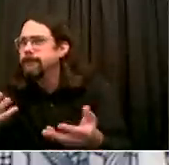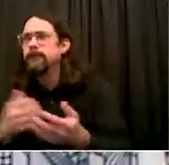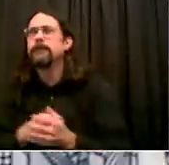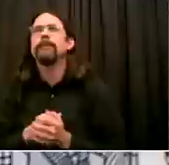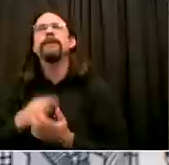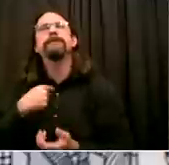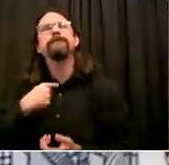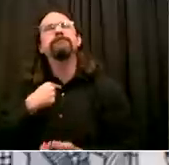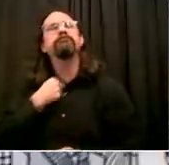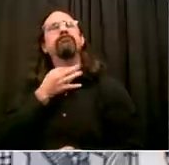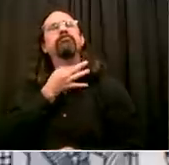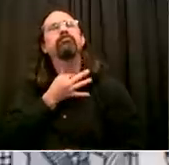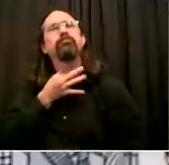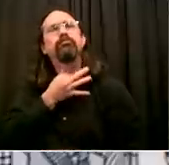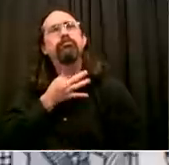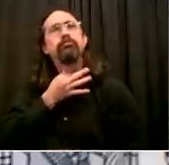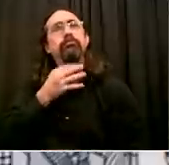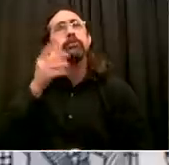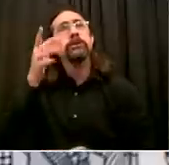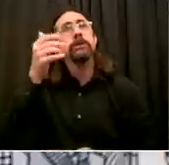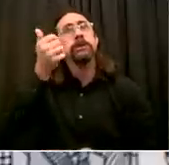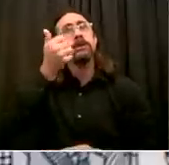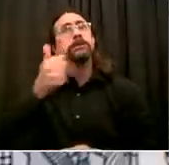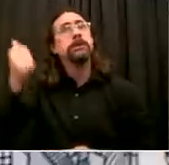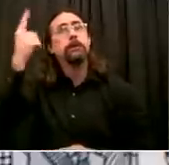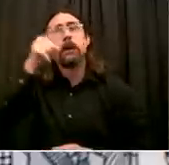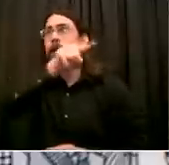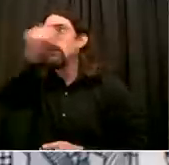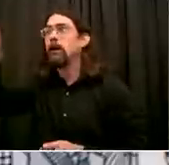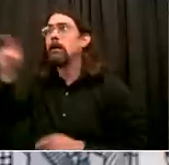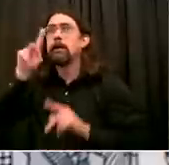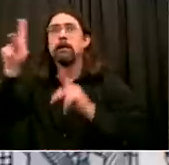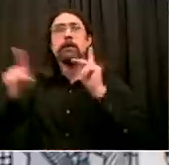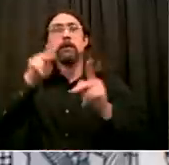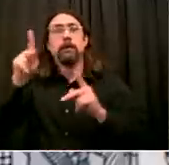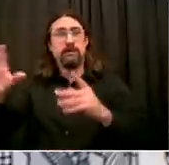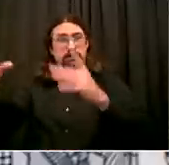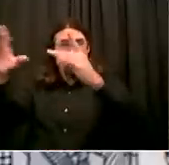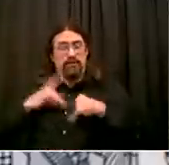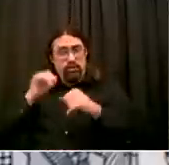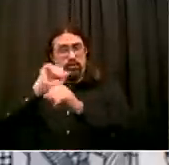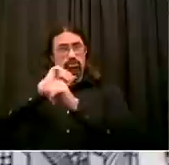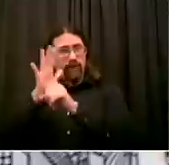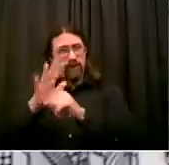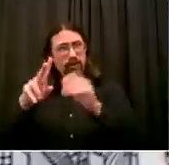early in the pandemic but has been reinfected. Is that possible?